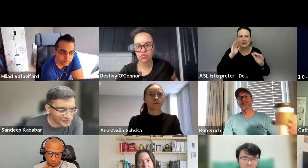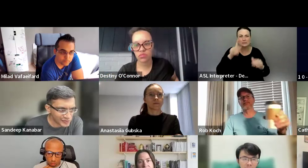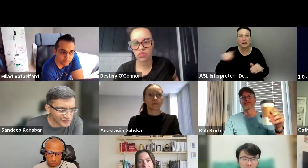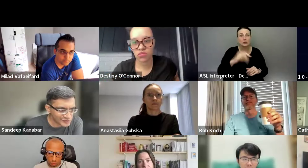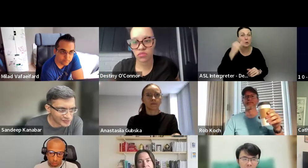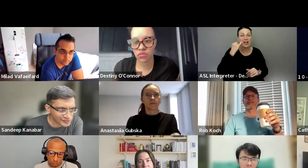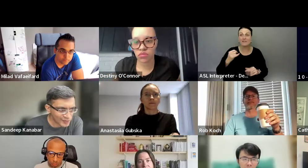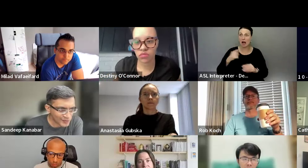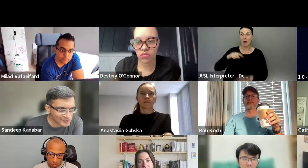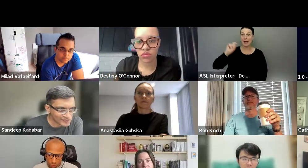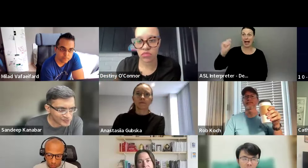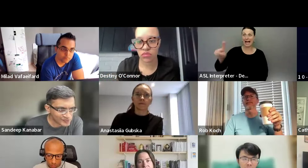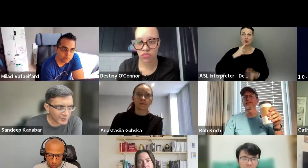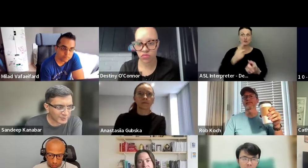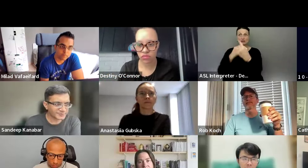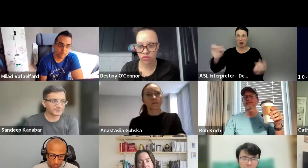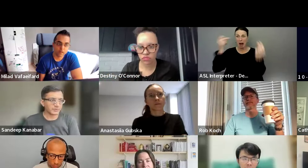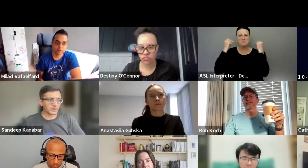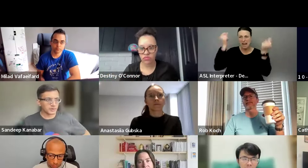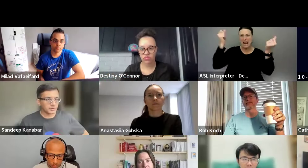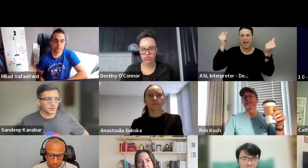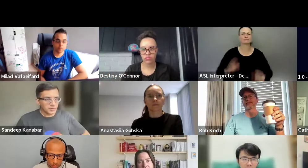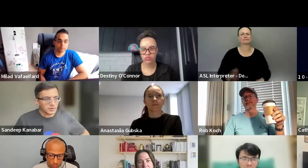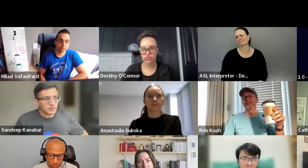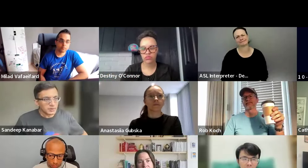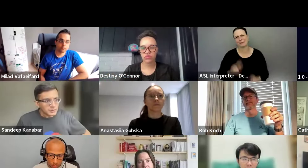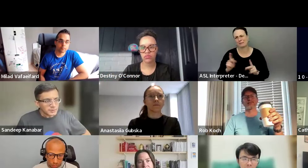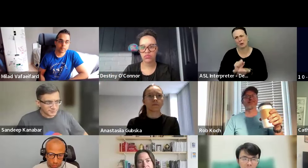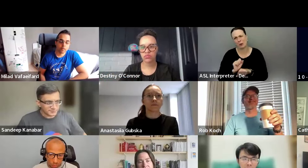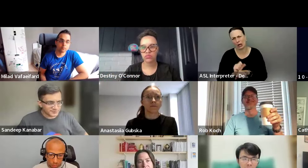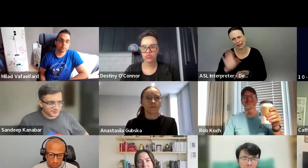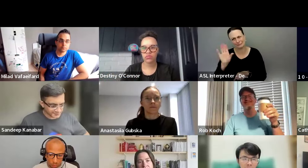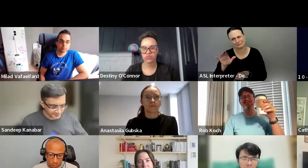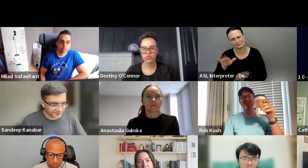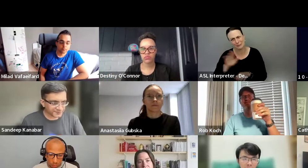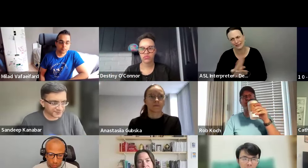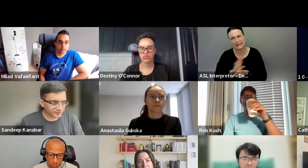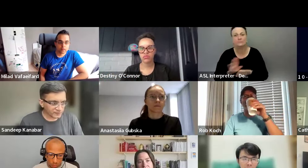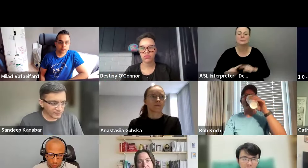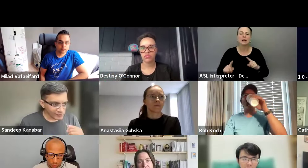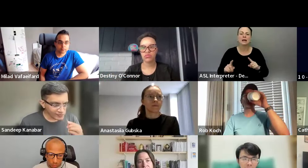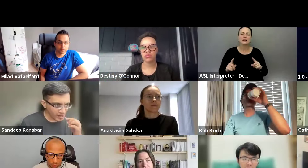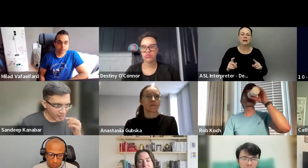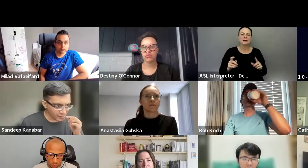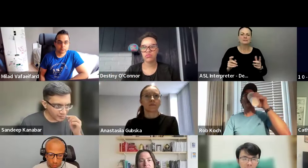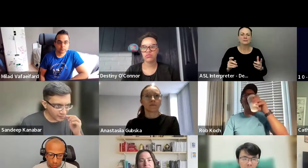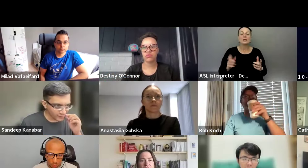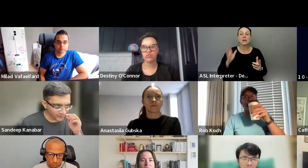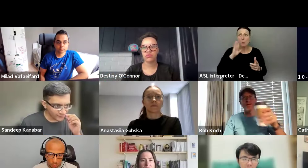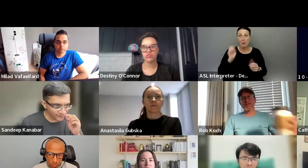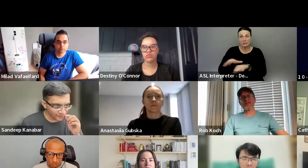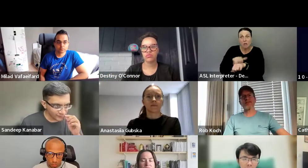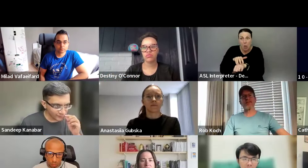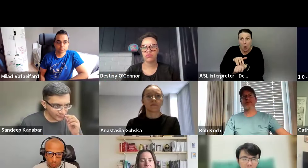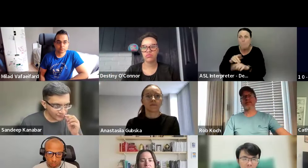question to respond right away, cause people are working people or whatever. So like, it's everyone, like it, it will be slower,